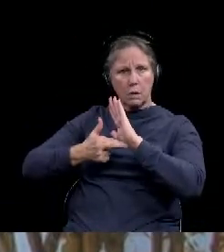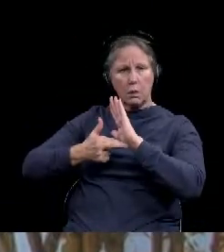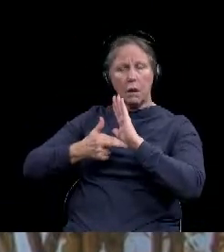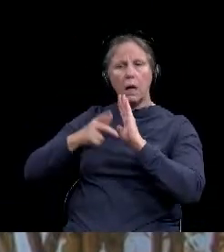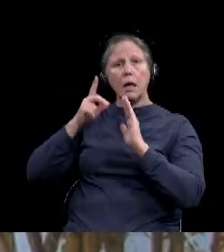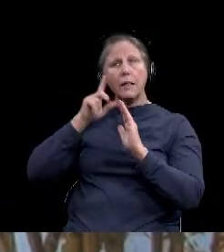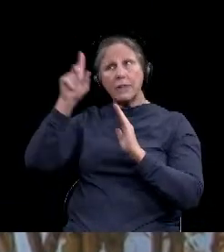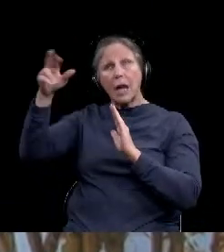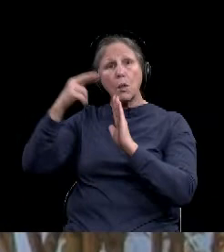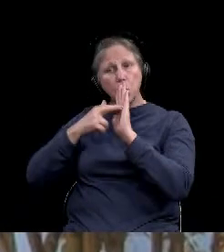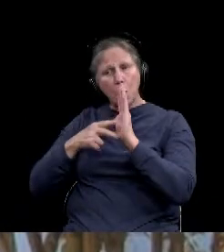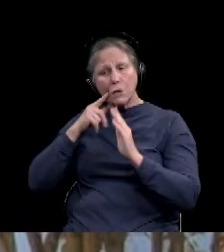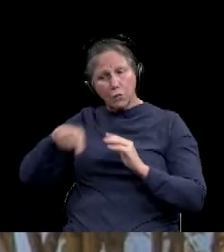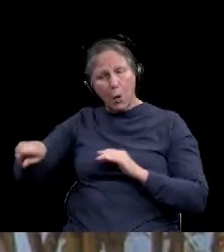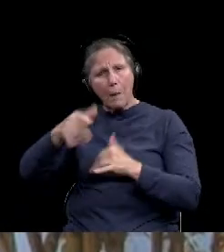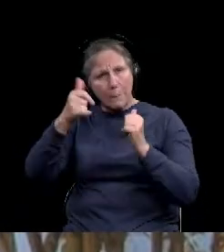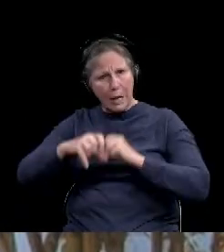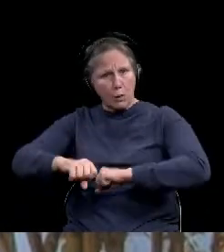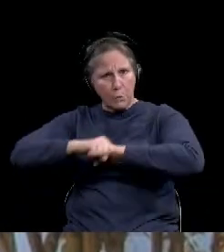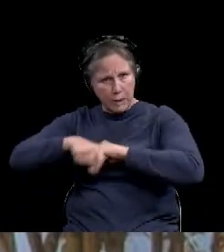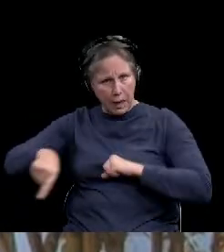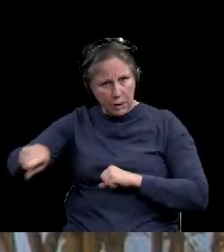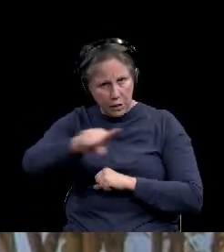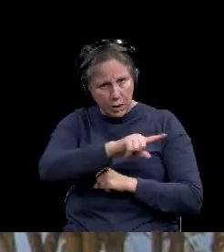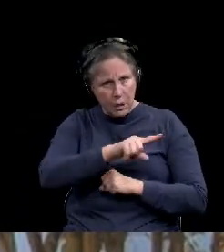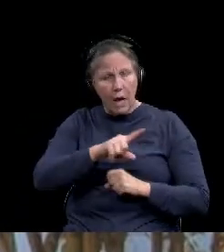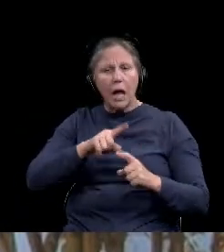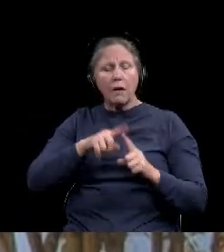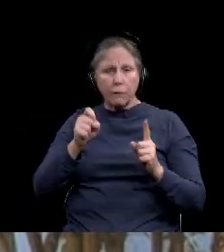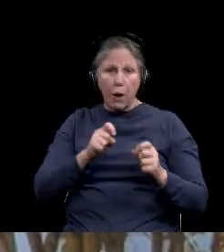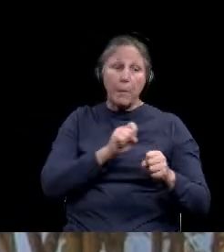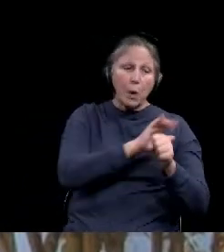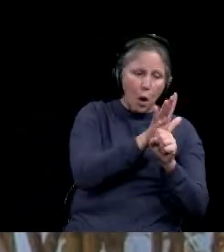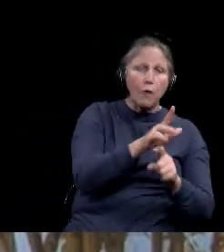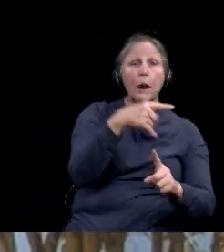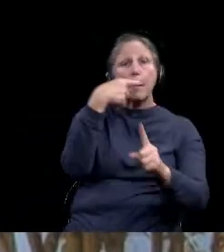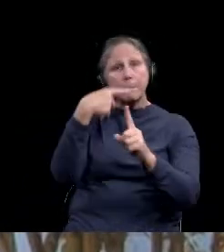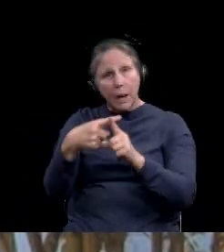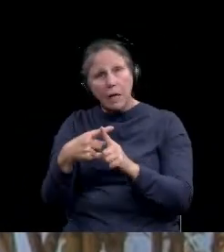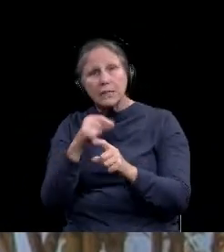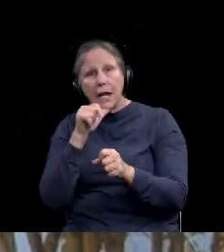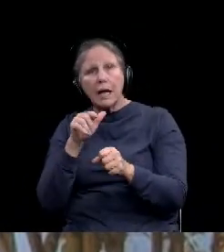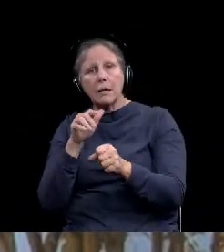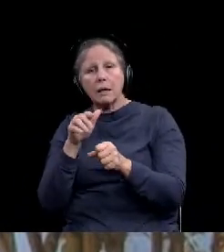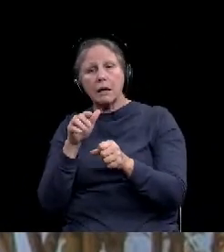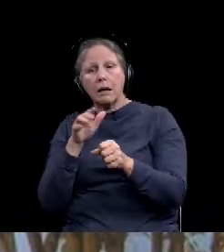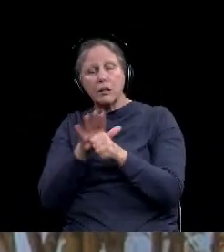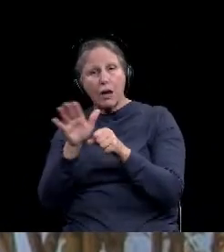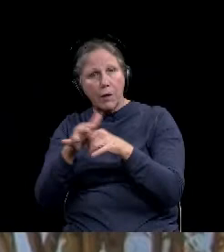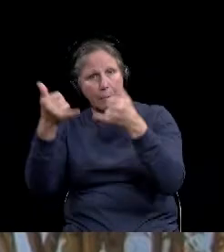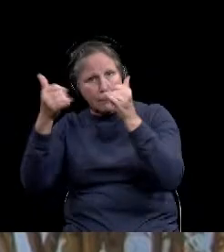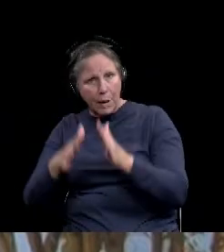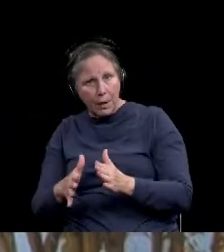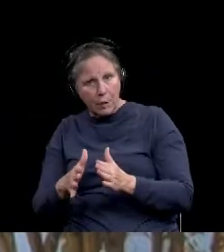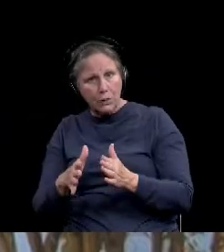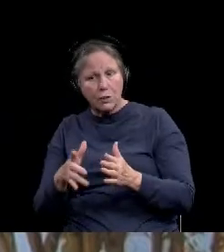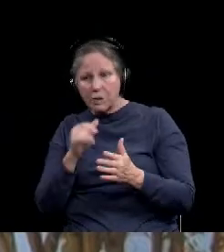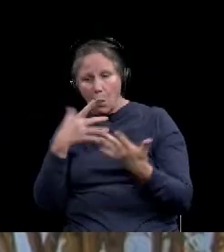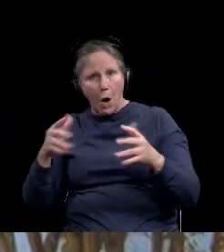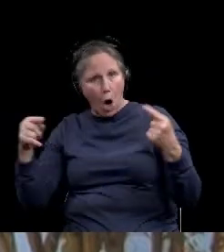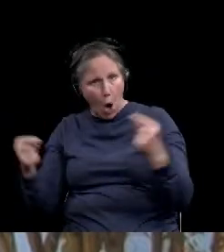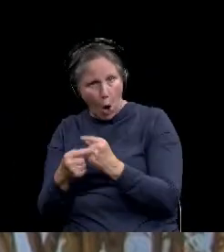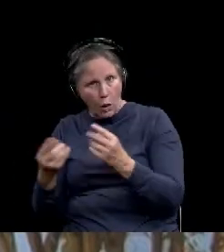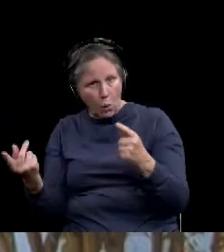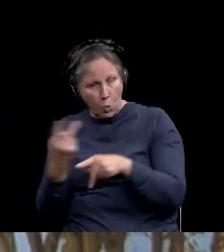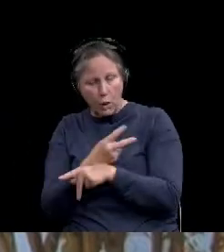the players safe, both from COVID and from other injuries related to not having enough players in a given position. So, um, my